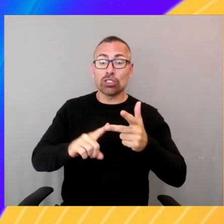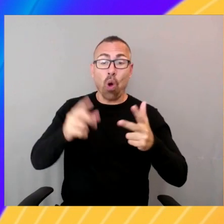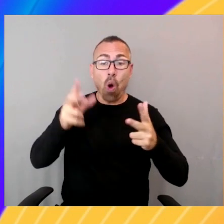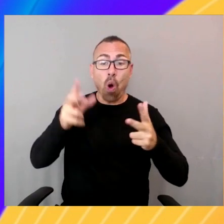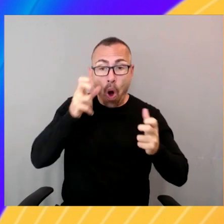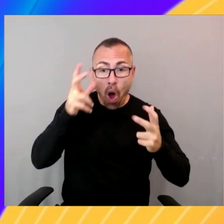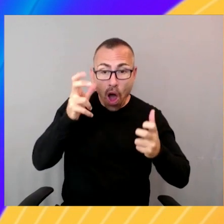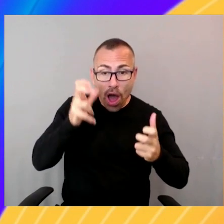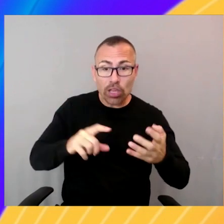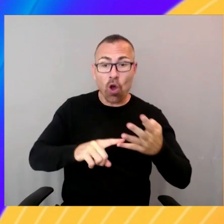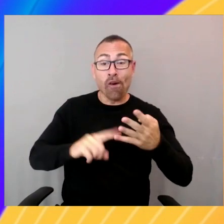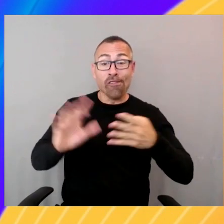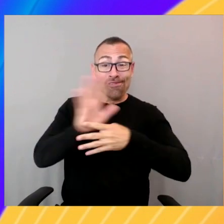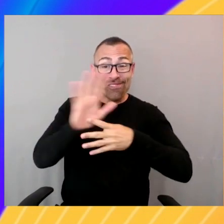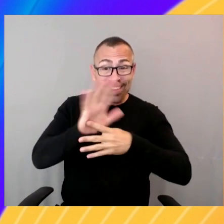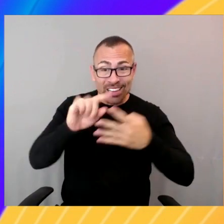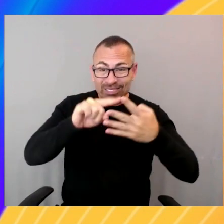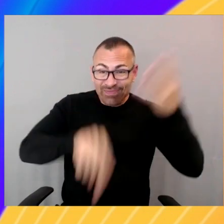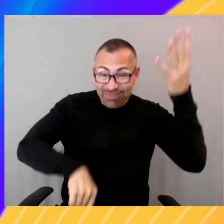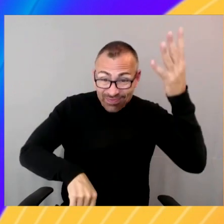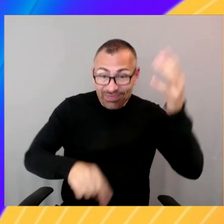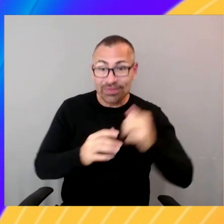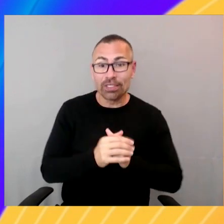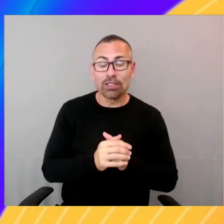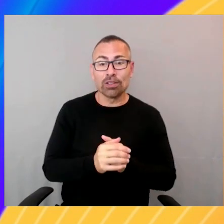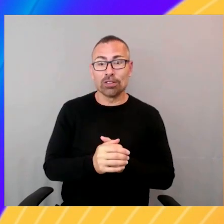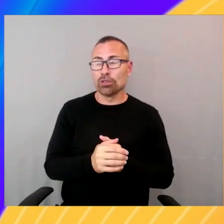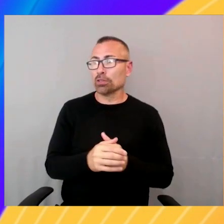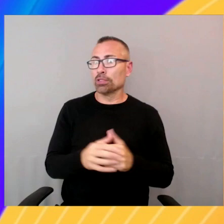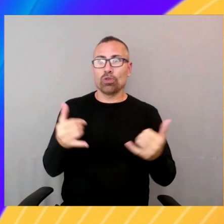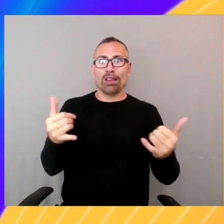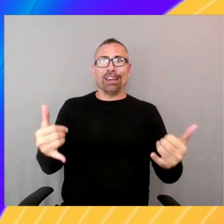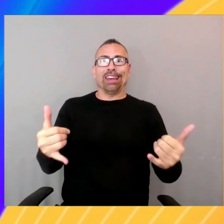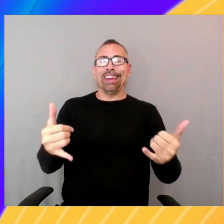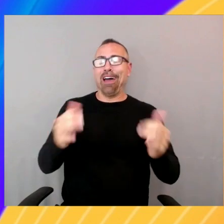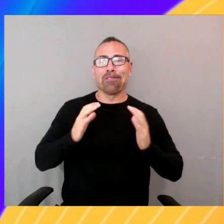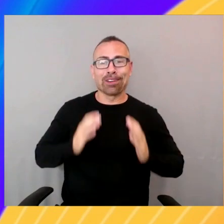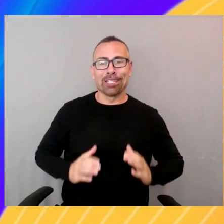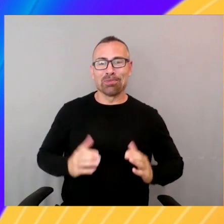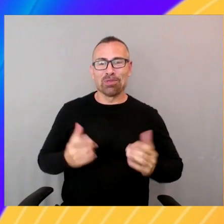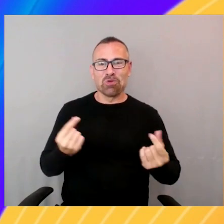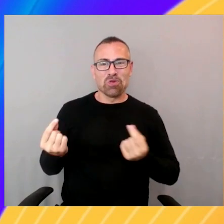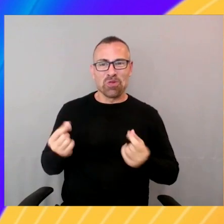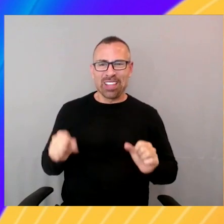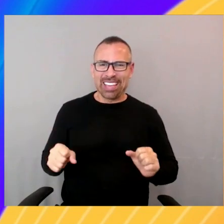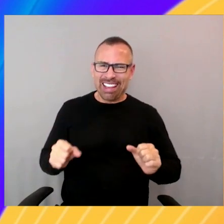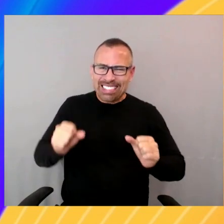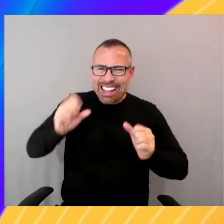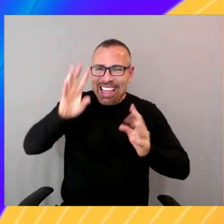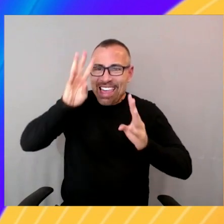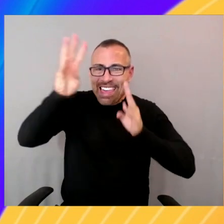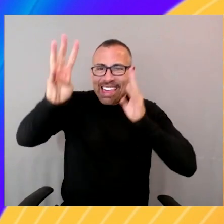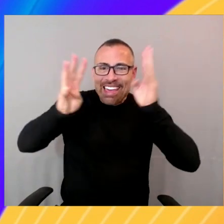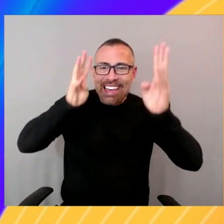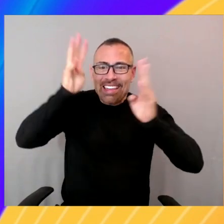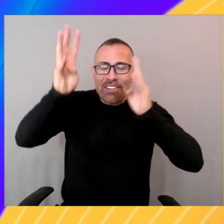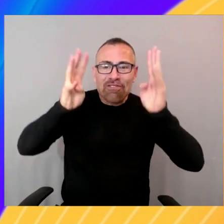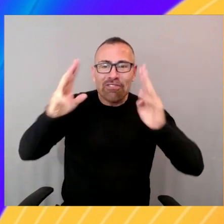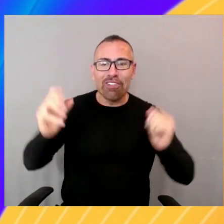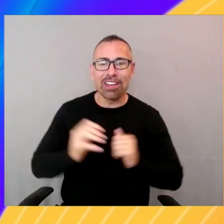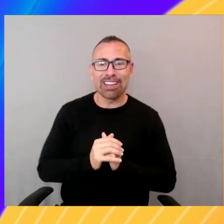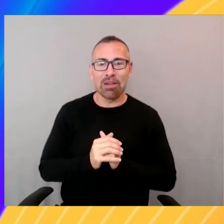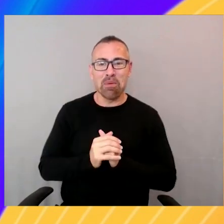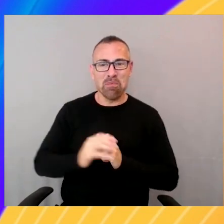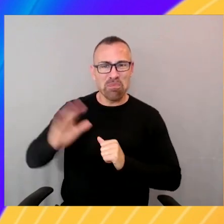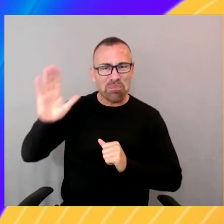huge area for customers to innovate, pretty much reimagine every business application, transform